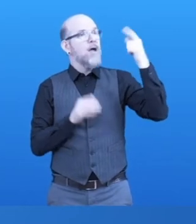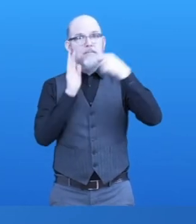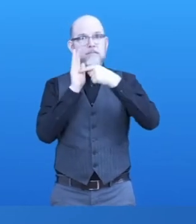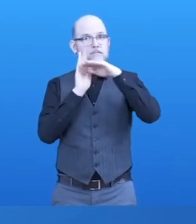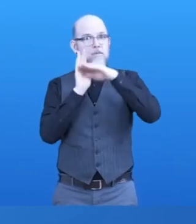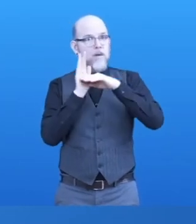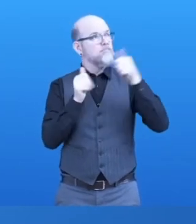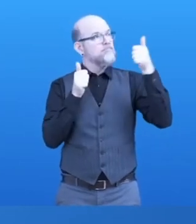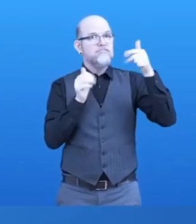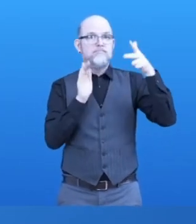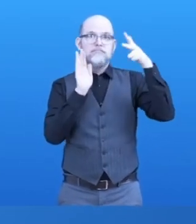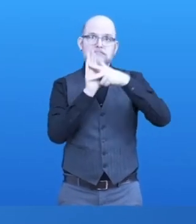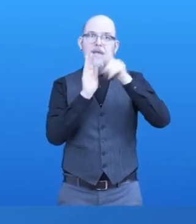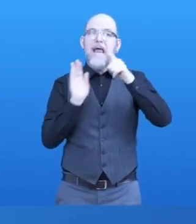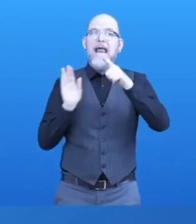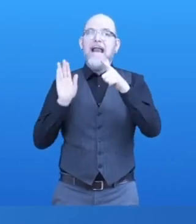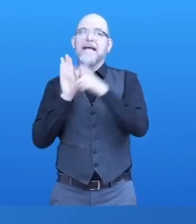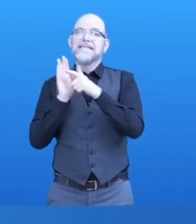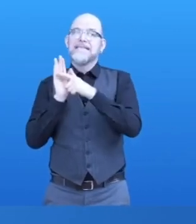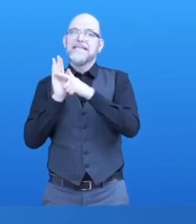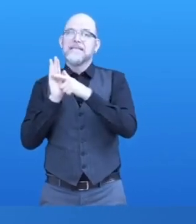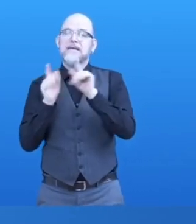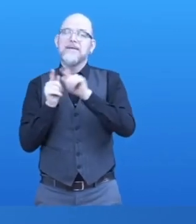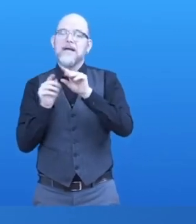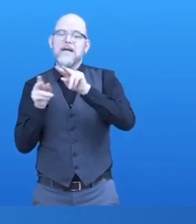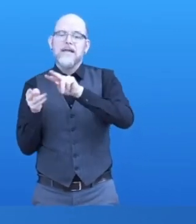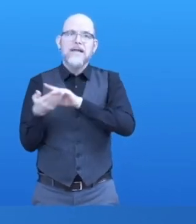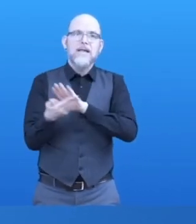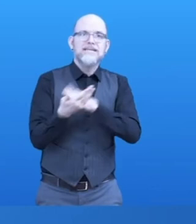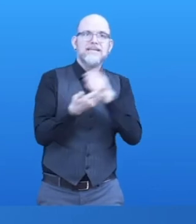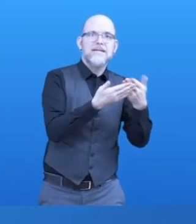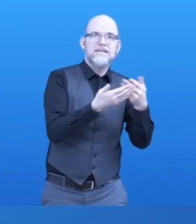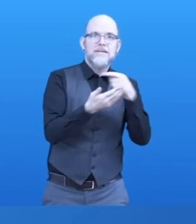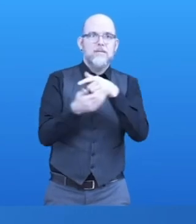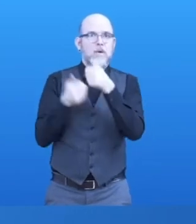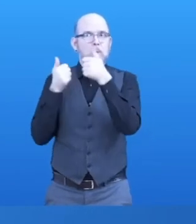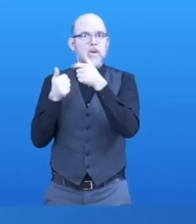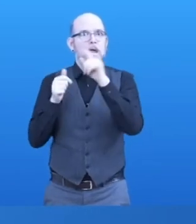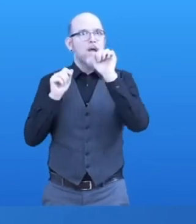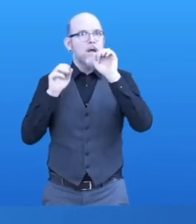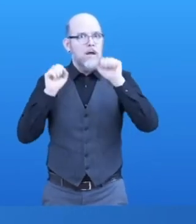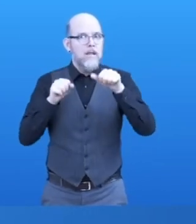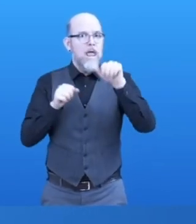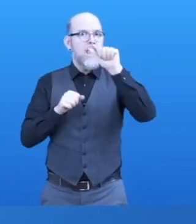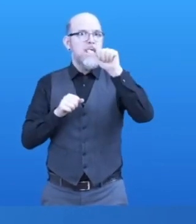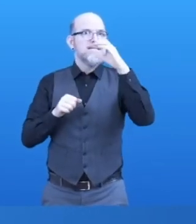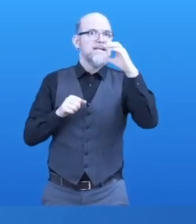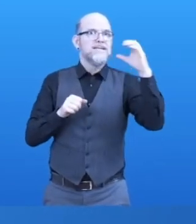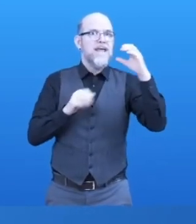be translated and localized for communities to build capacity in AAC and communication.